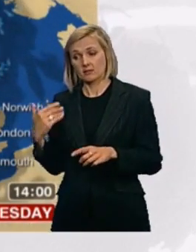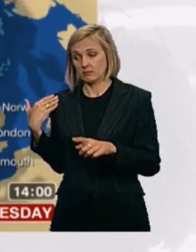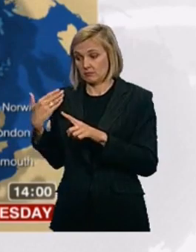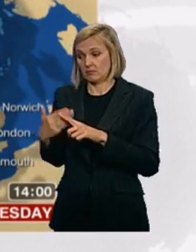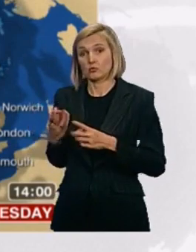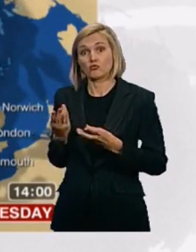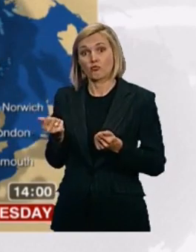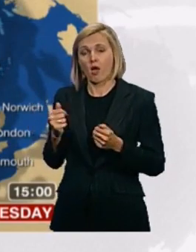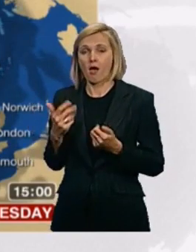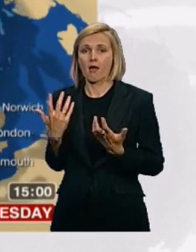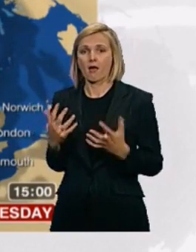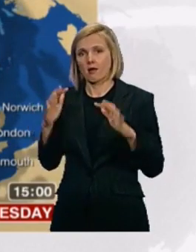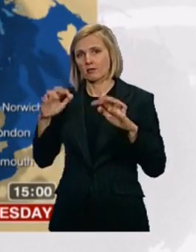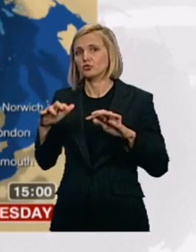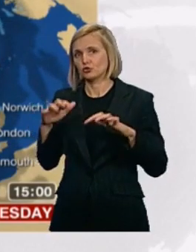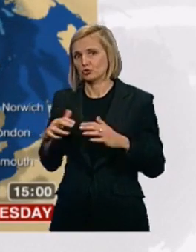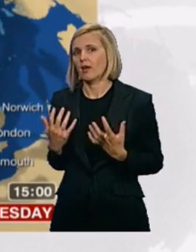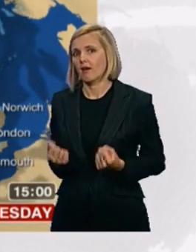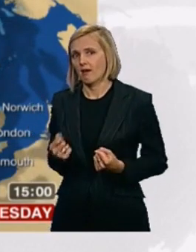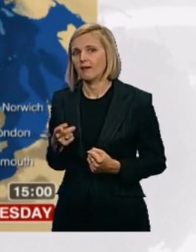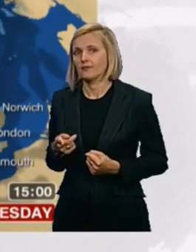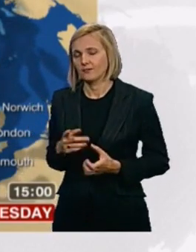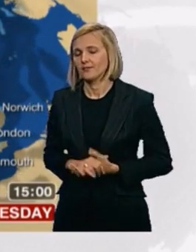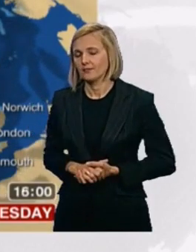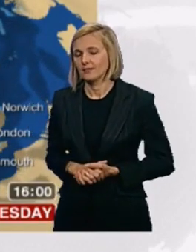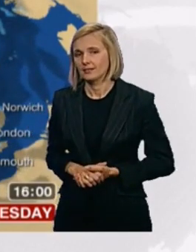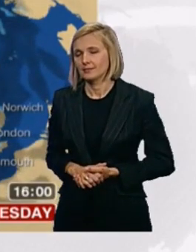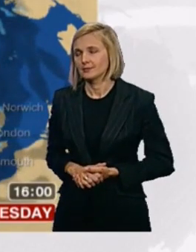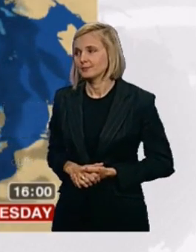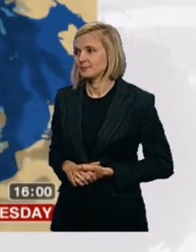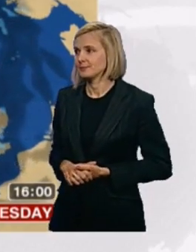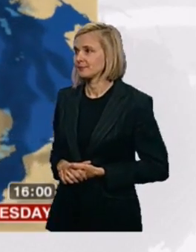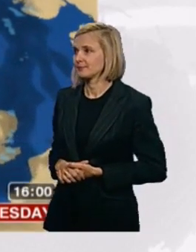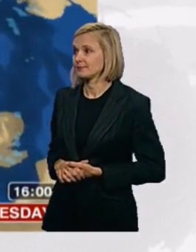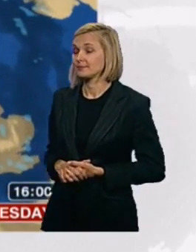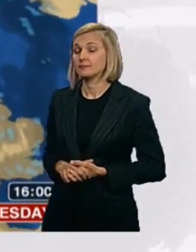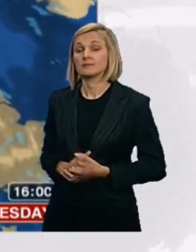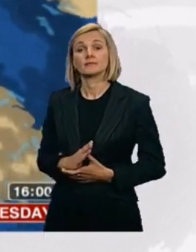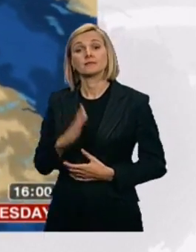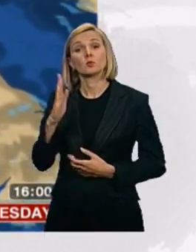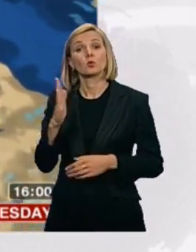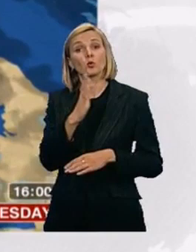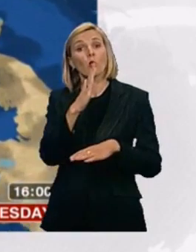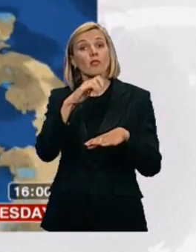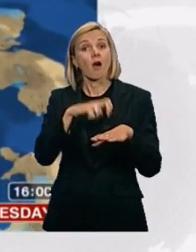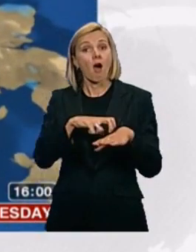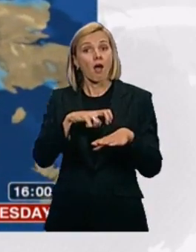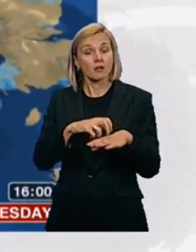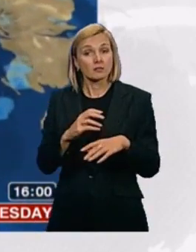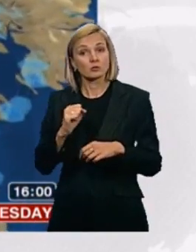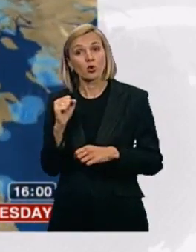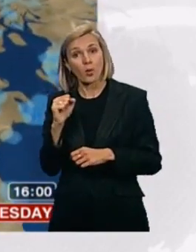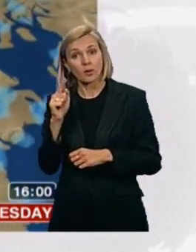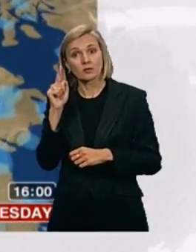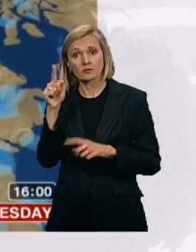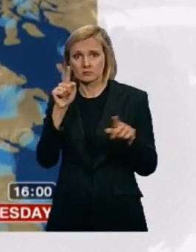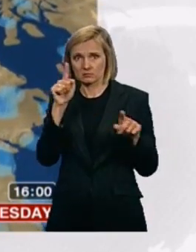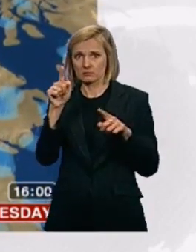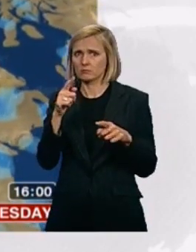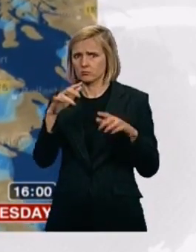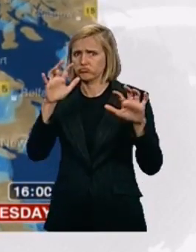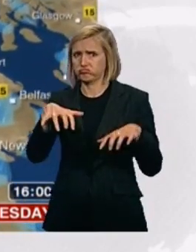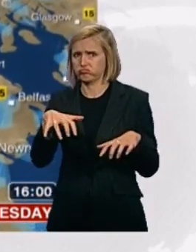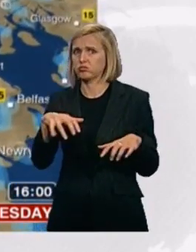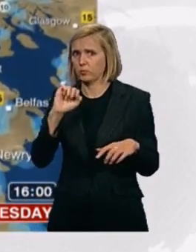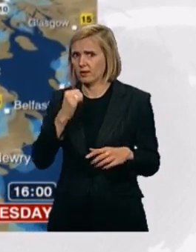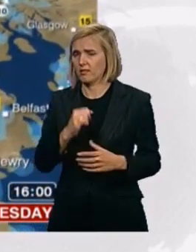of days. Now, as I mentioned, there could be some heavy ones around Northern Ireland into Scotland. Along the Murray and North Aberdeenshire areas, we could see some hefty downpours as well. Let's